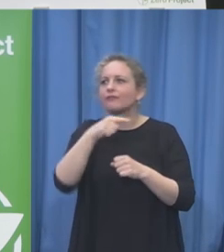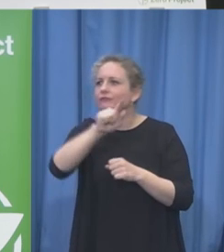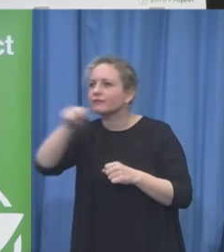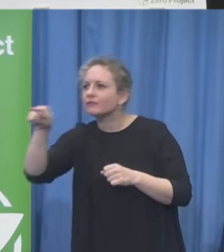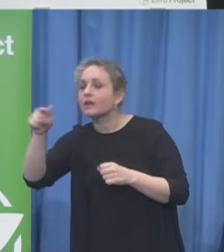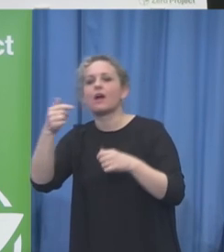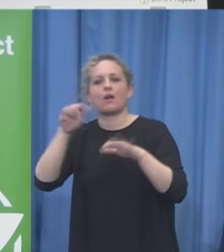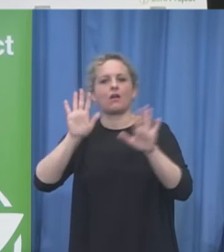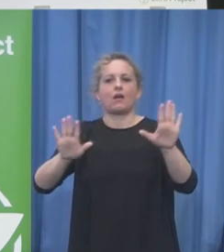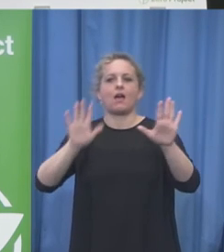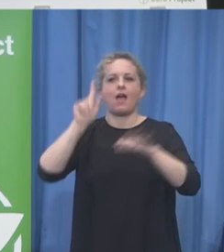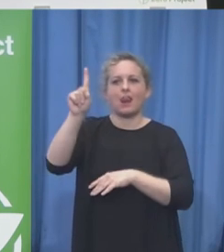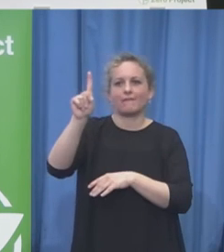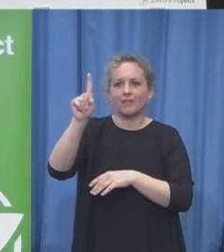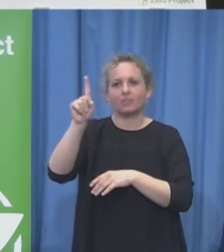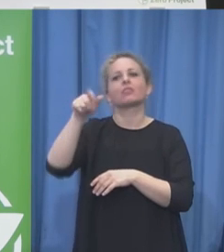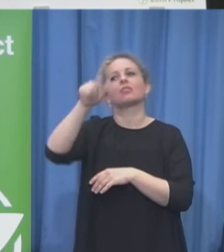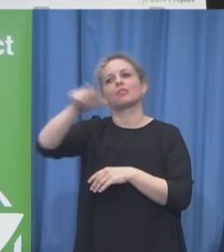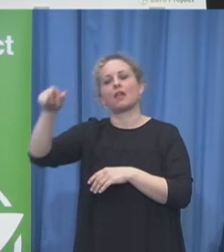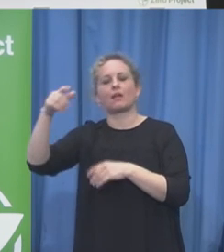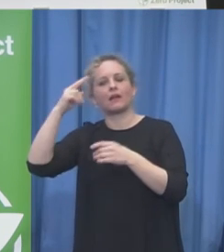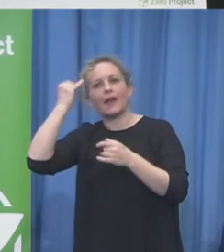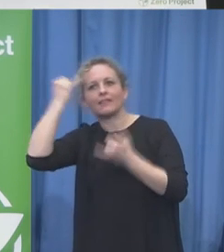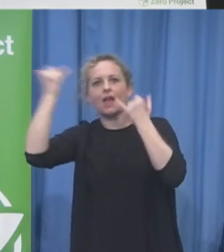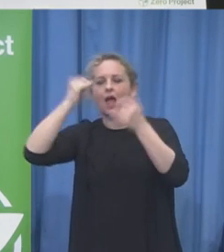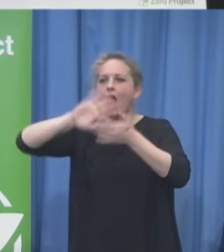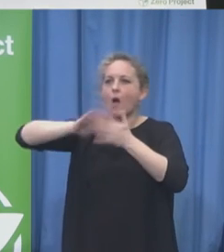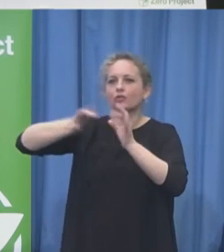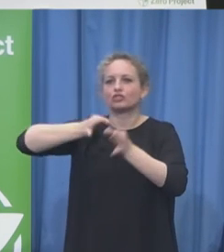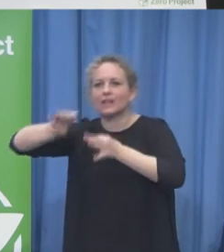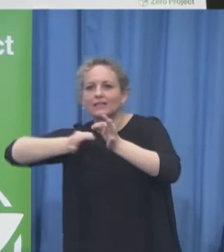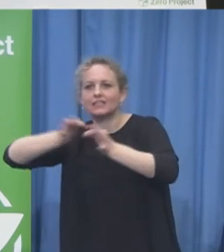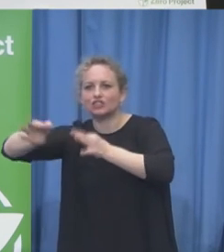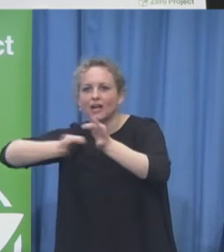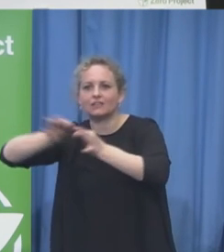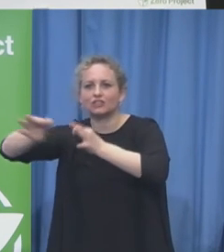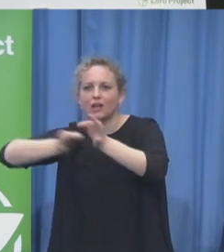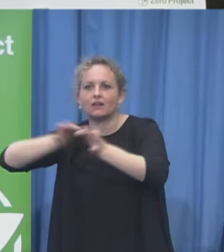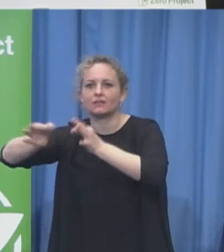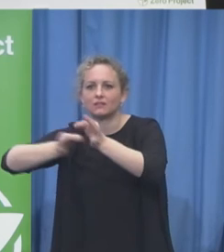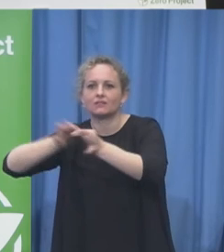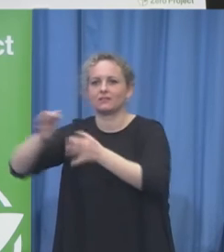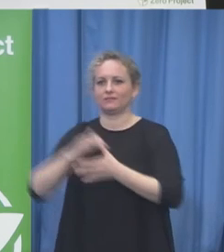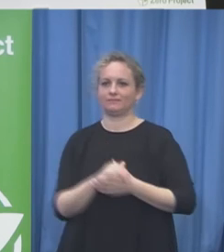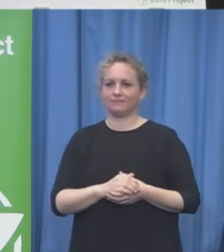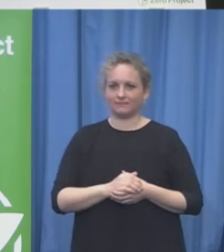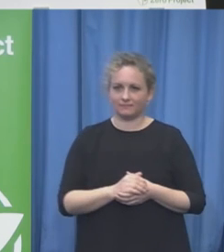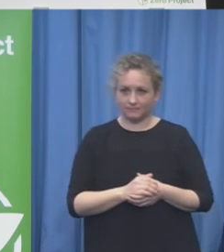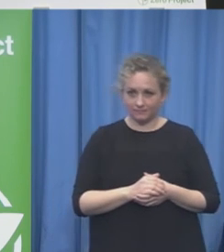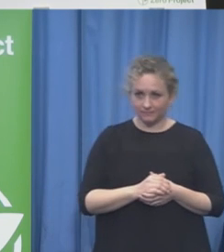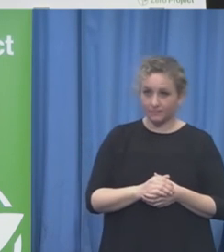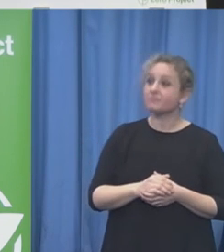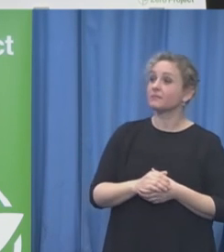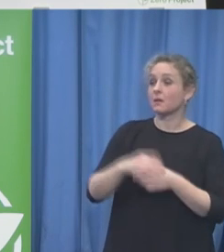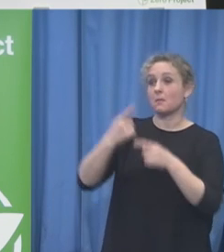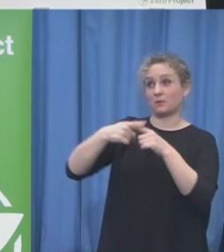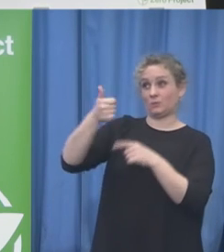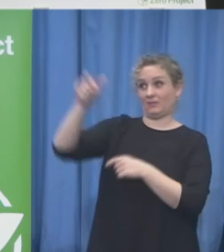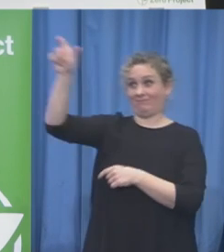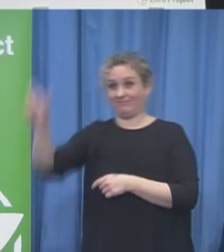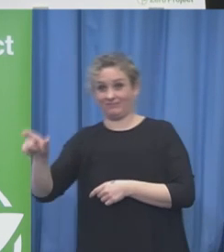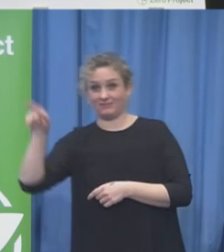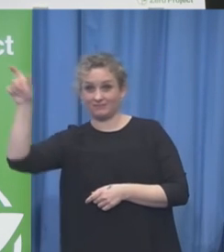like Shira and Jay Ruderman from the Ruderman Family Foundation and representatives from